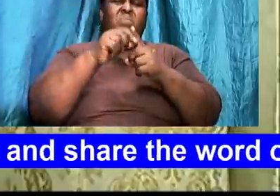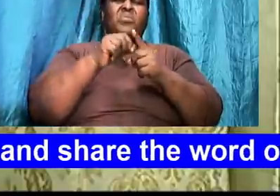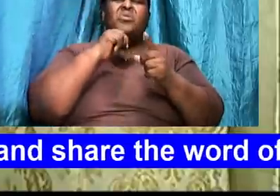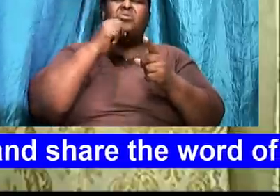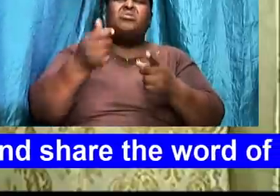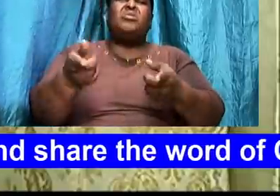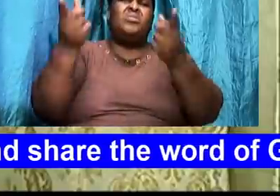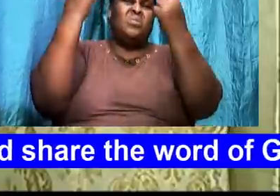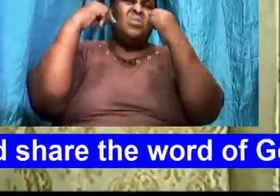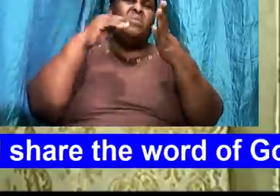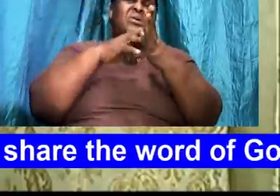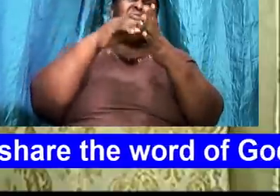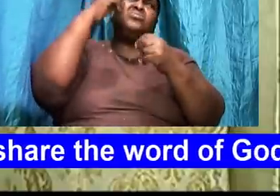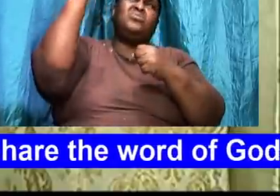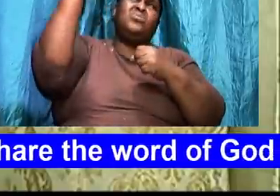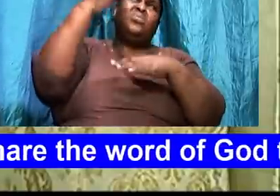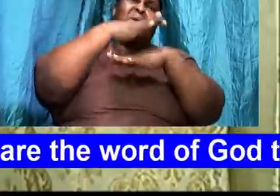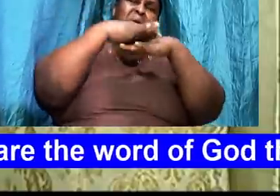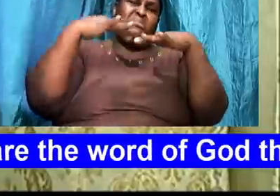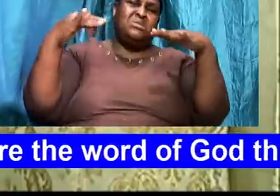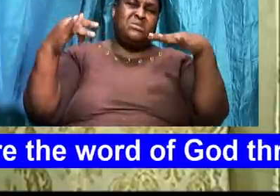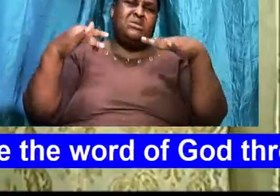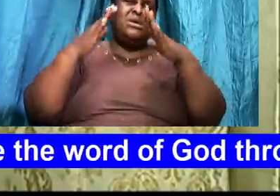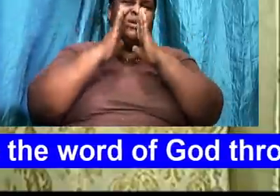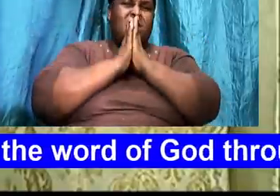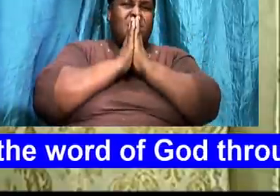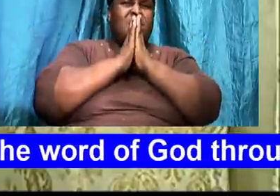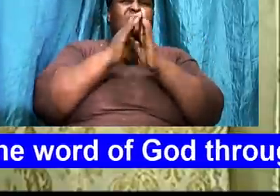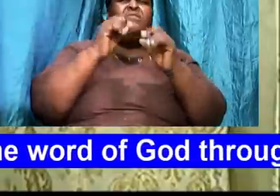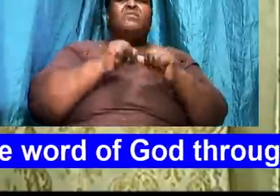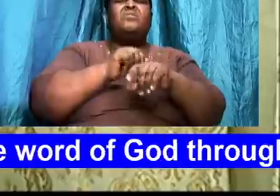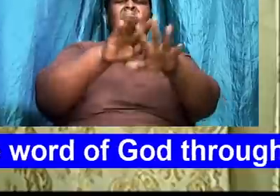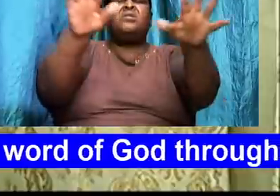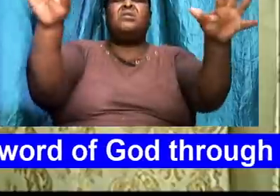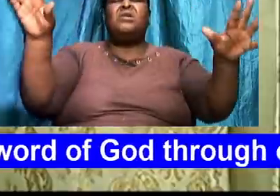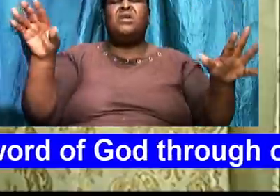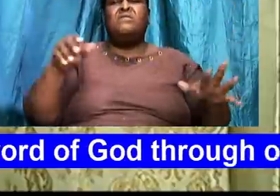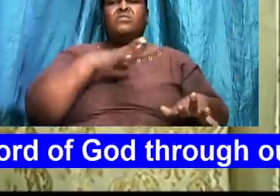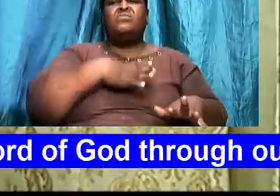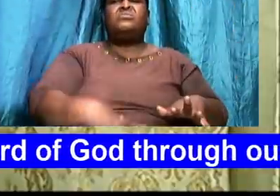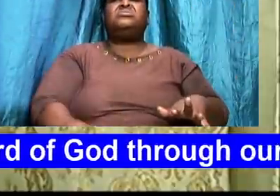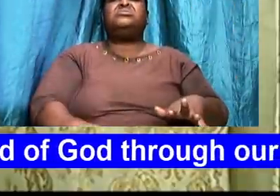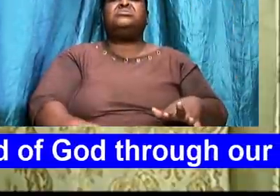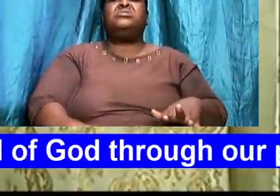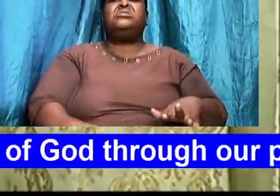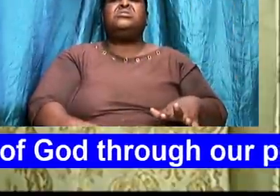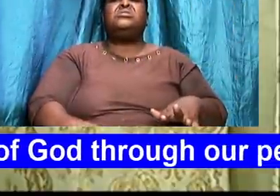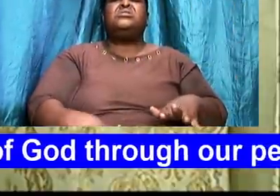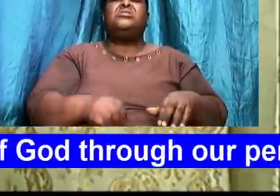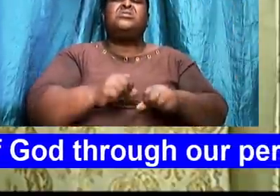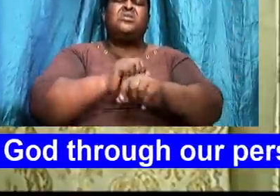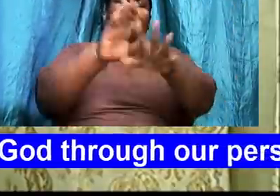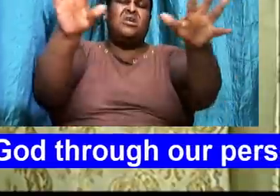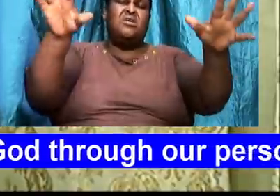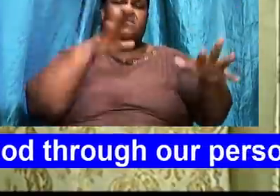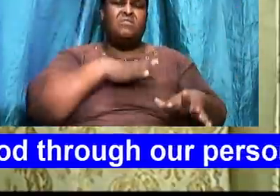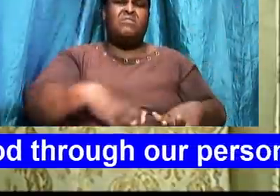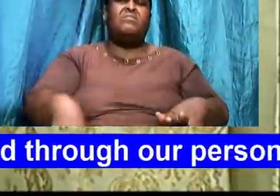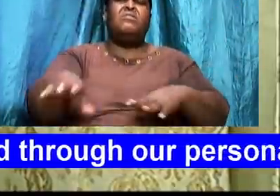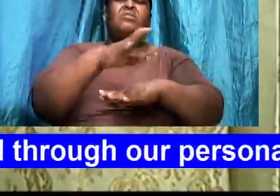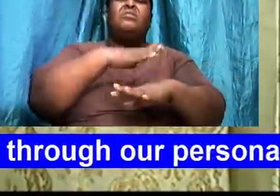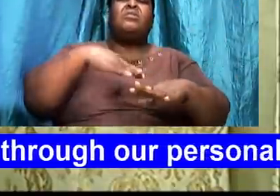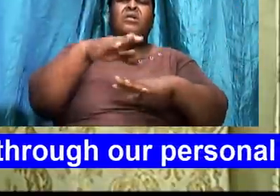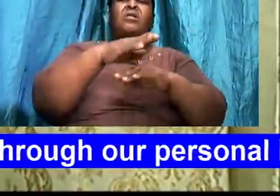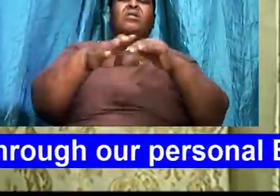unto your void. We pray God for every child of God right now. God. Every child of God under this ministry.